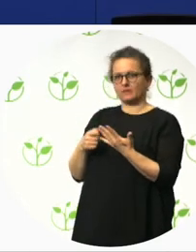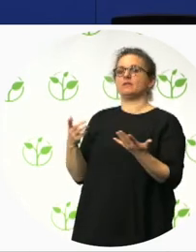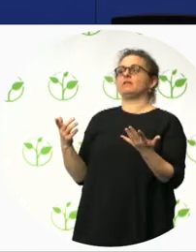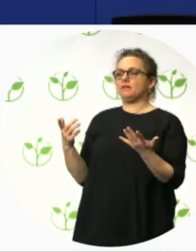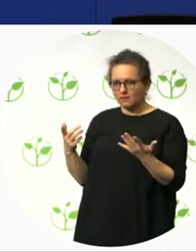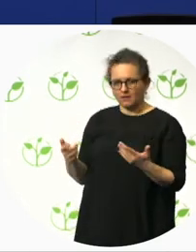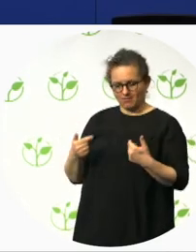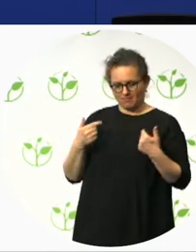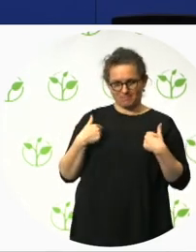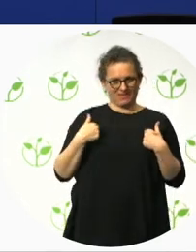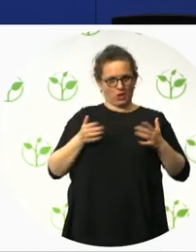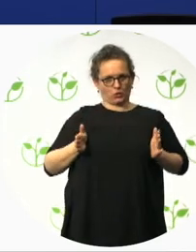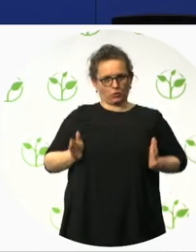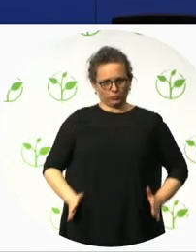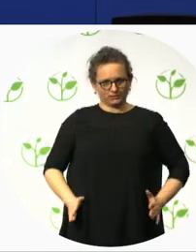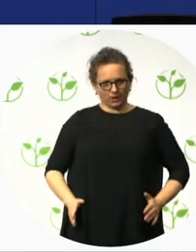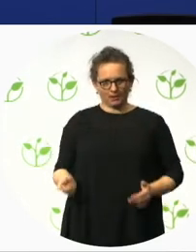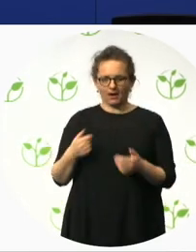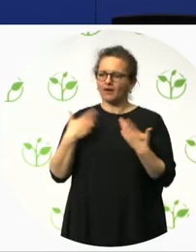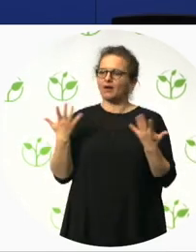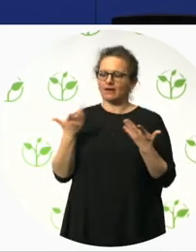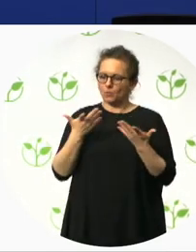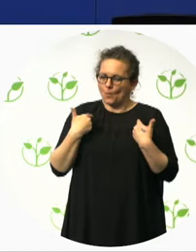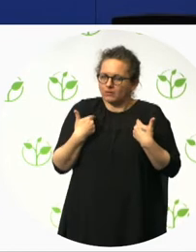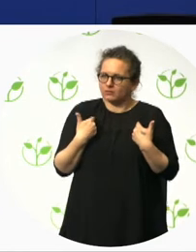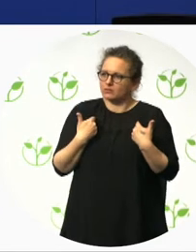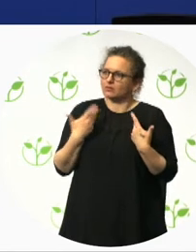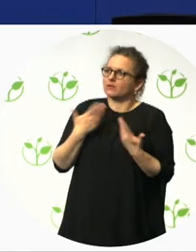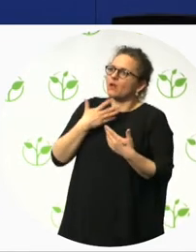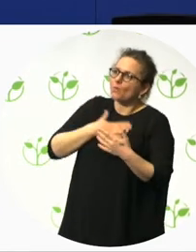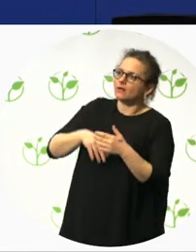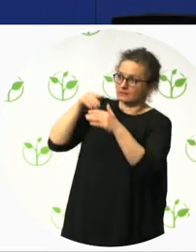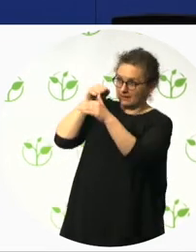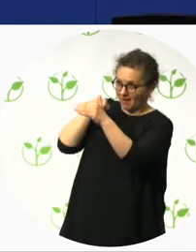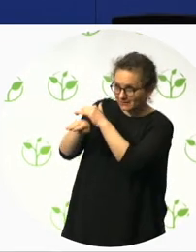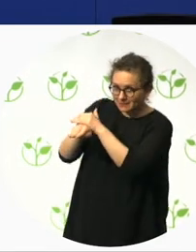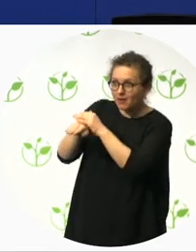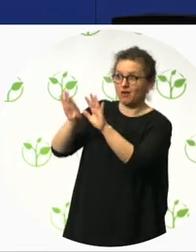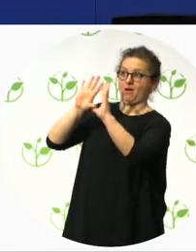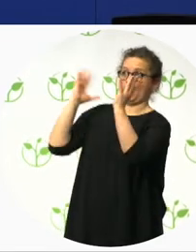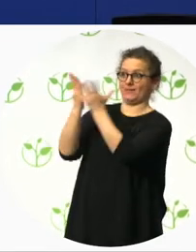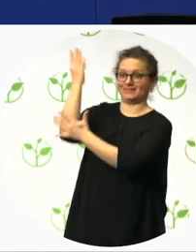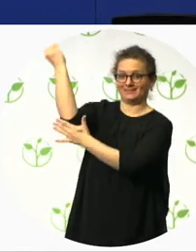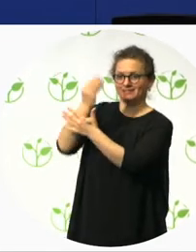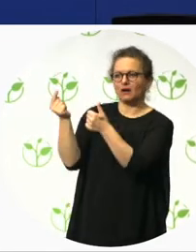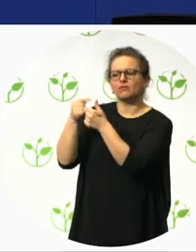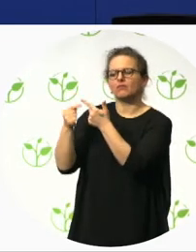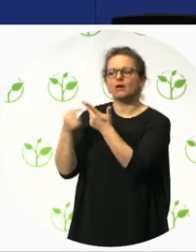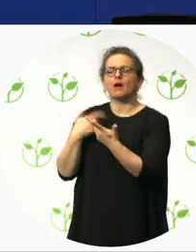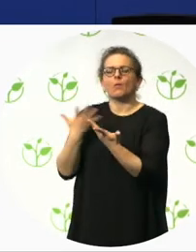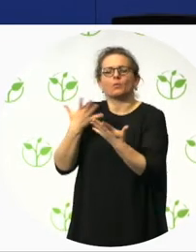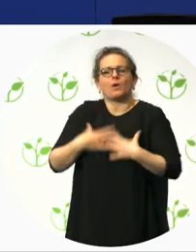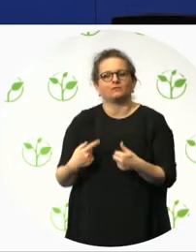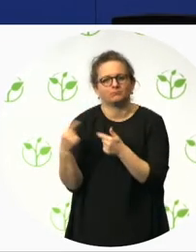all the tender discussions, conversations, submissions and bids that you get. Have to demonstrate and show their track